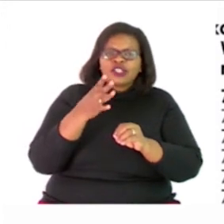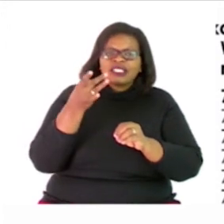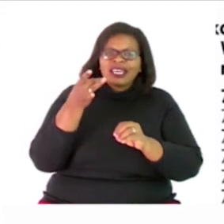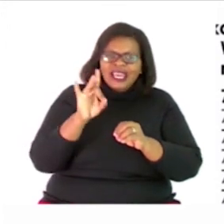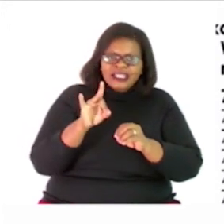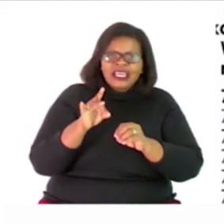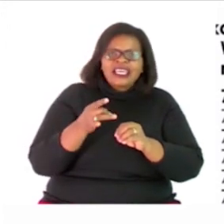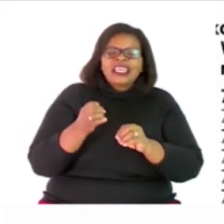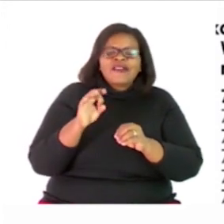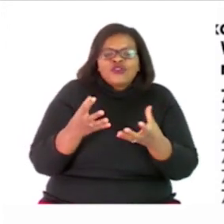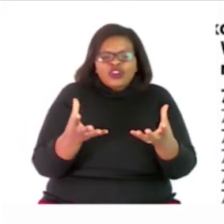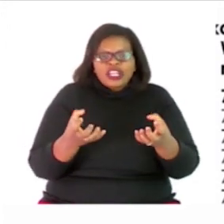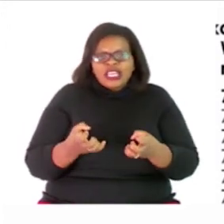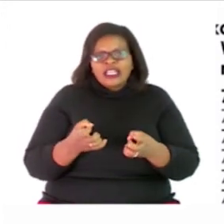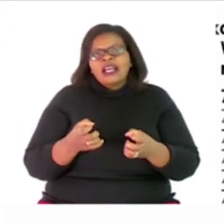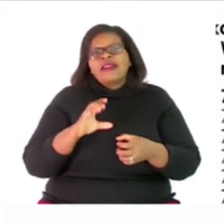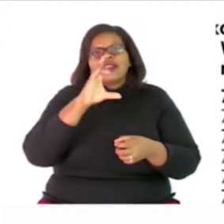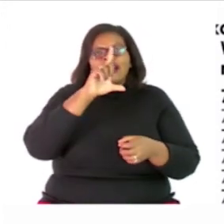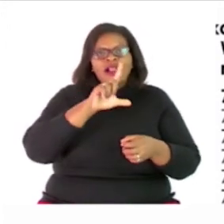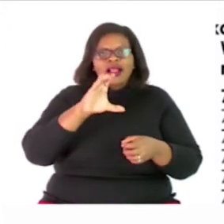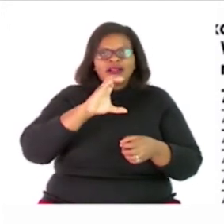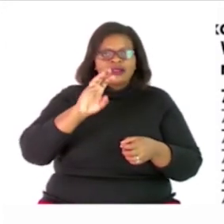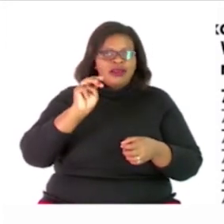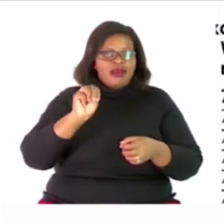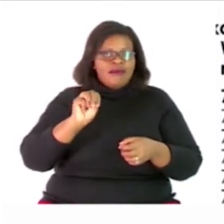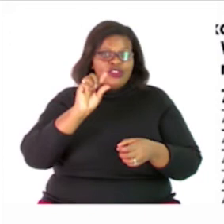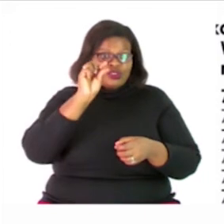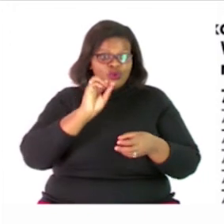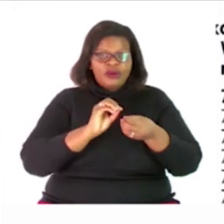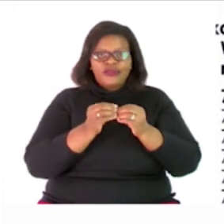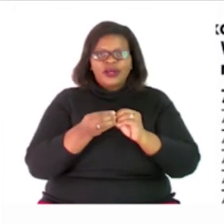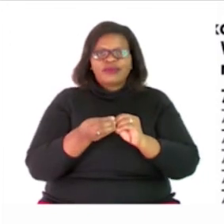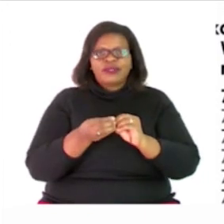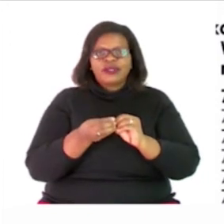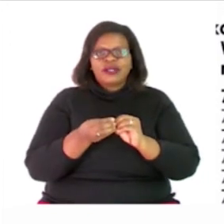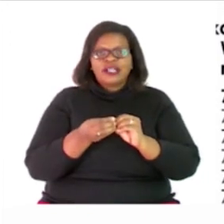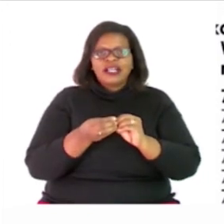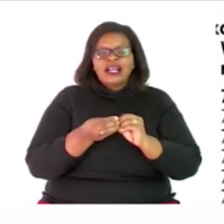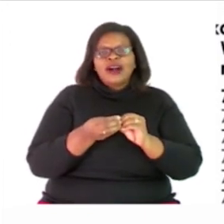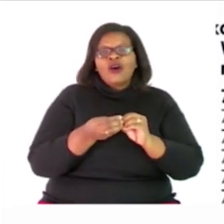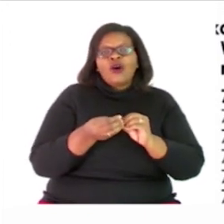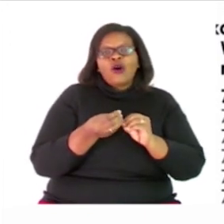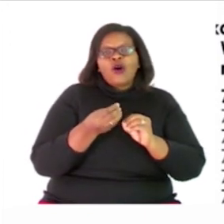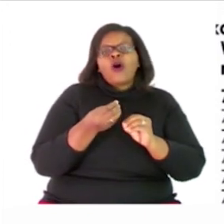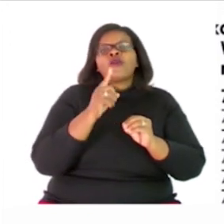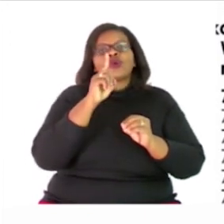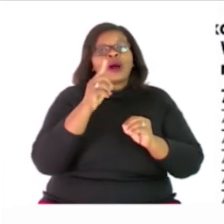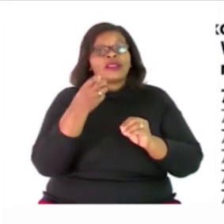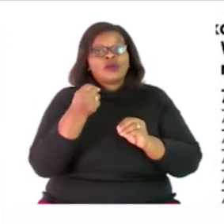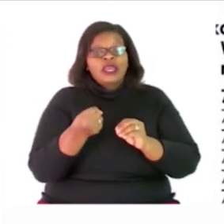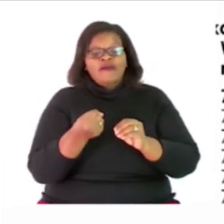lowest common multiple like we said the smallest number of the ones that we find in both